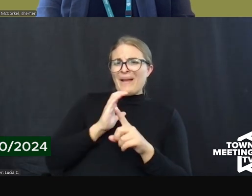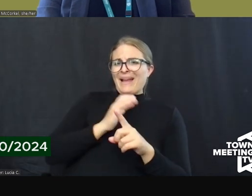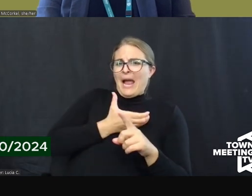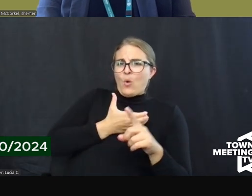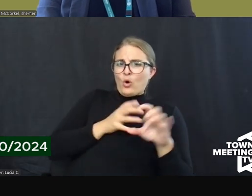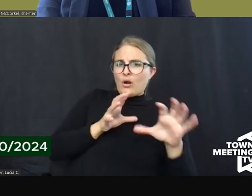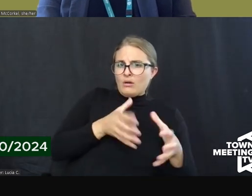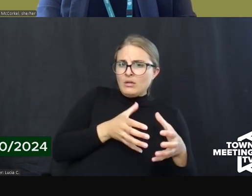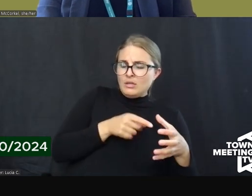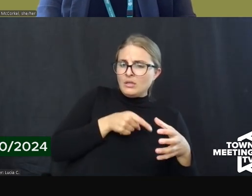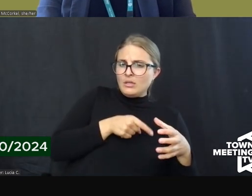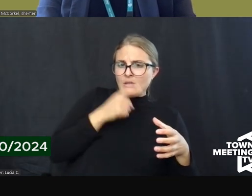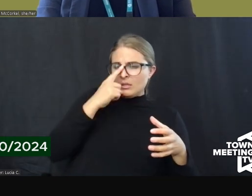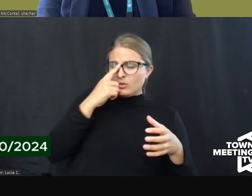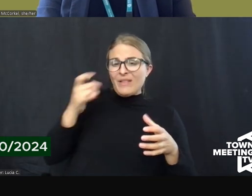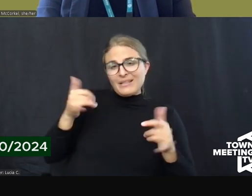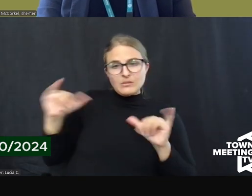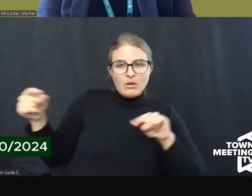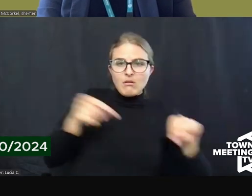Mental Health Urgent Care.